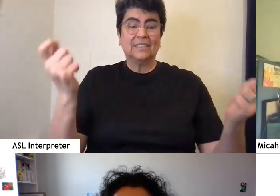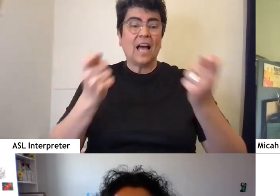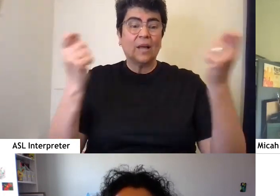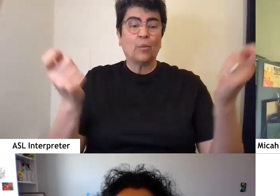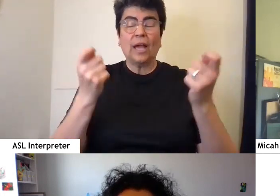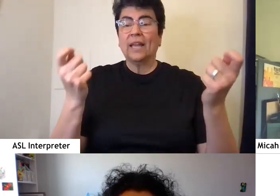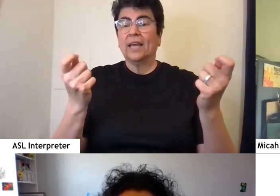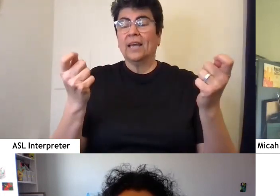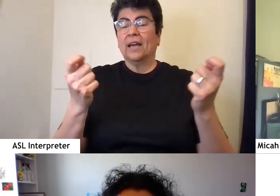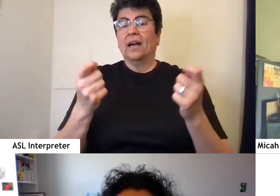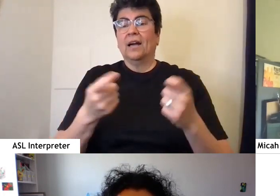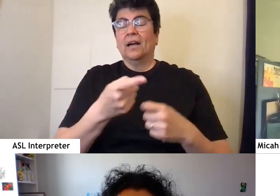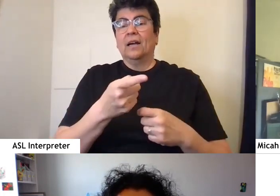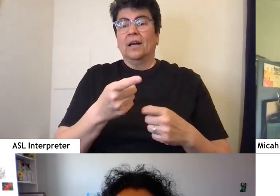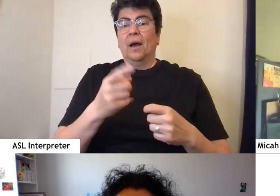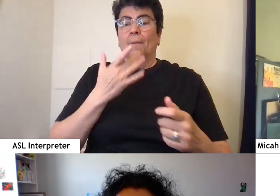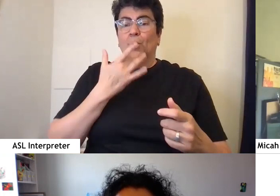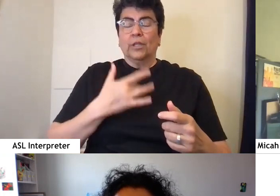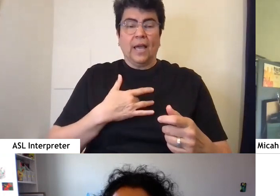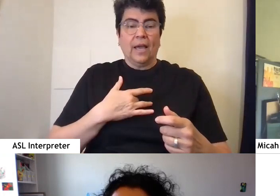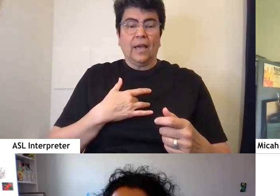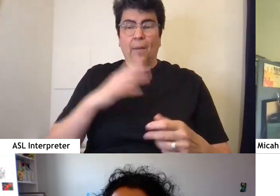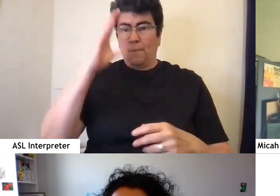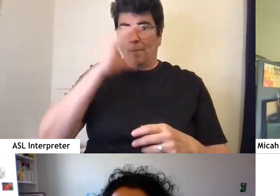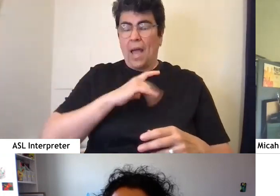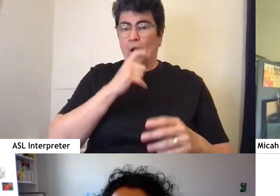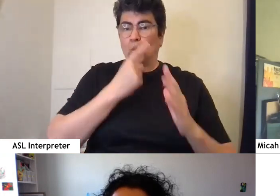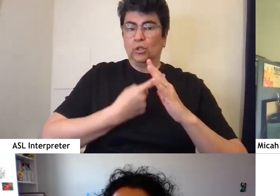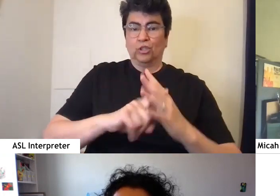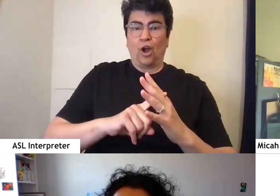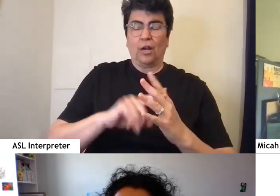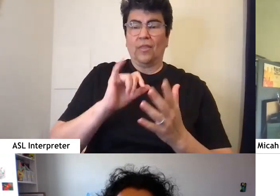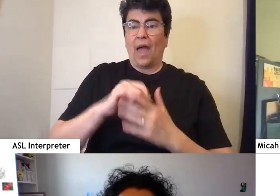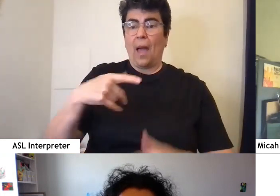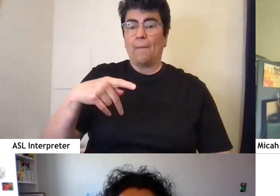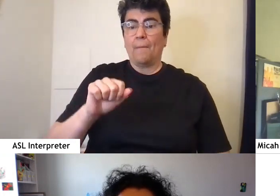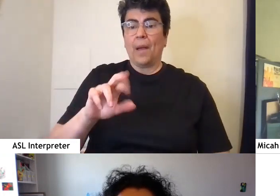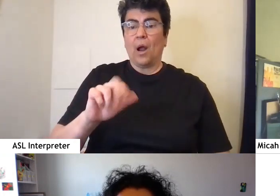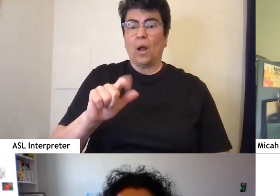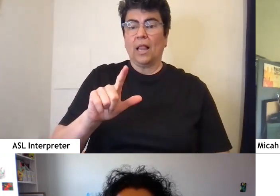the birthday of the man who started the Paralympics.